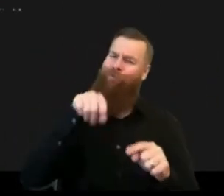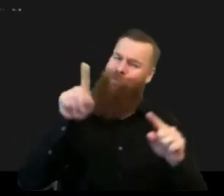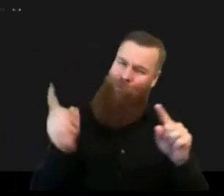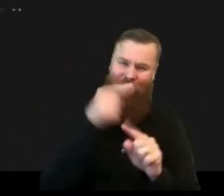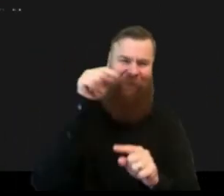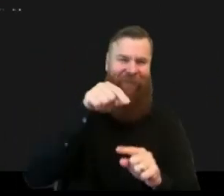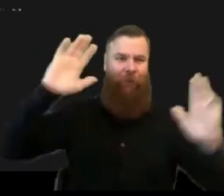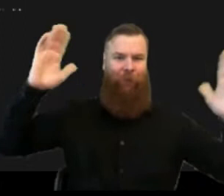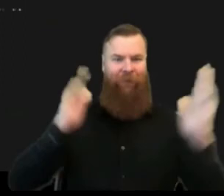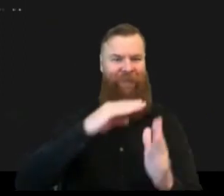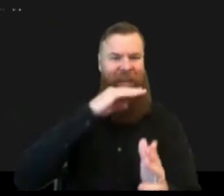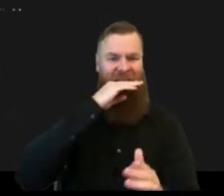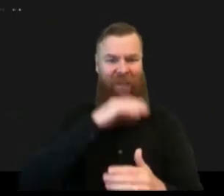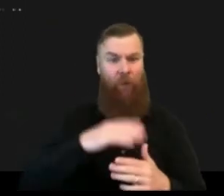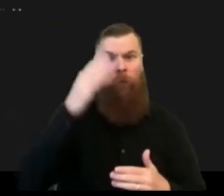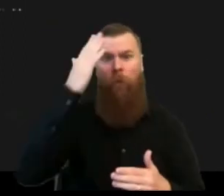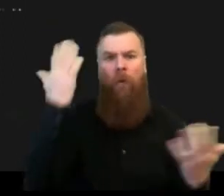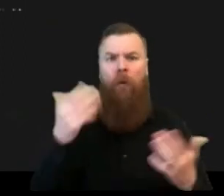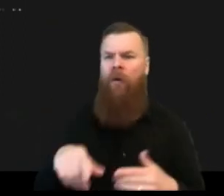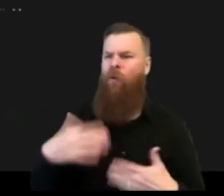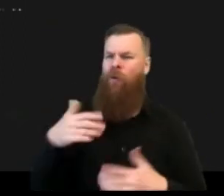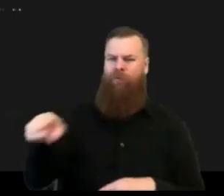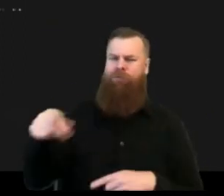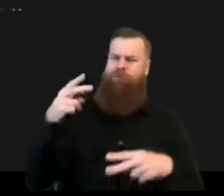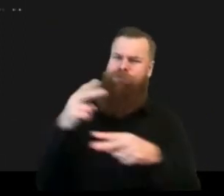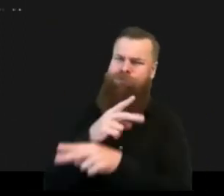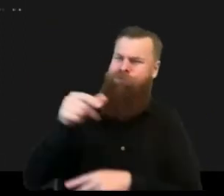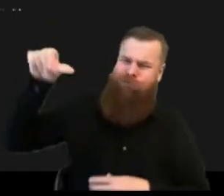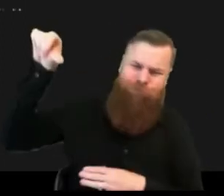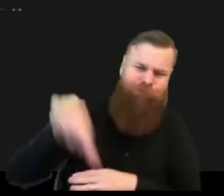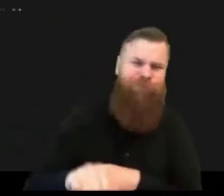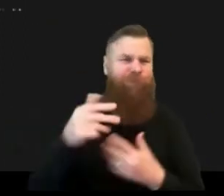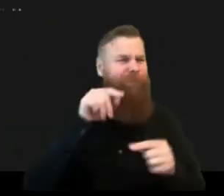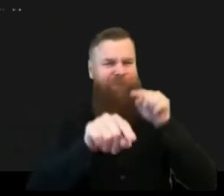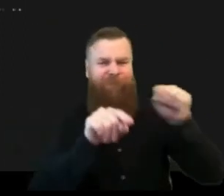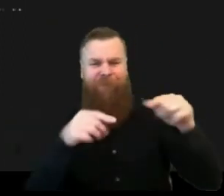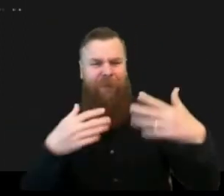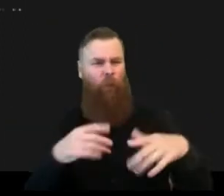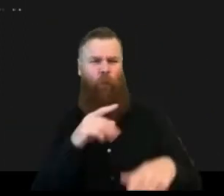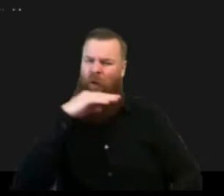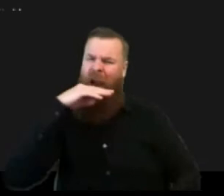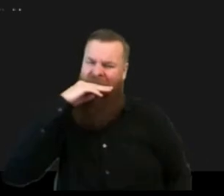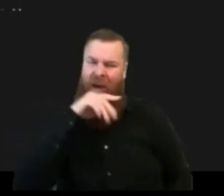uh be alert to the hazards